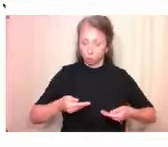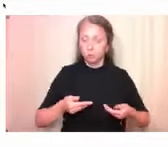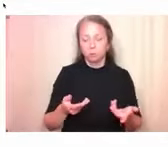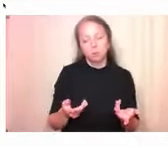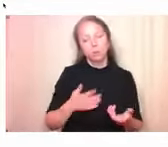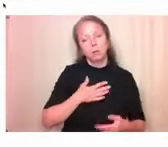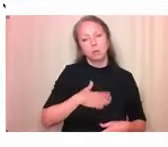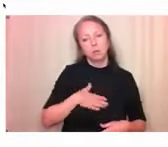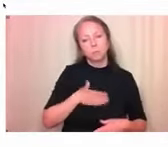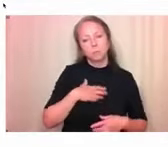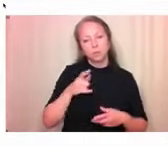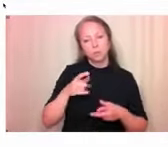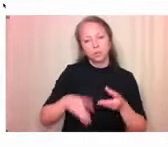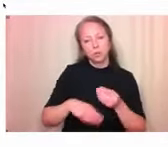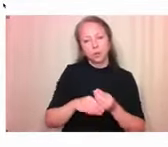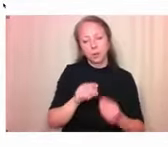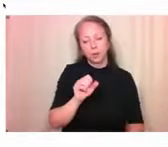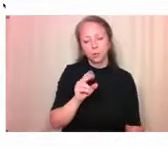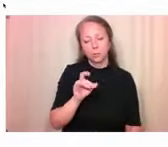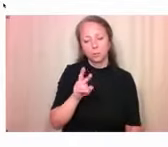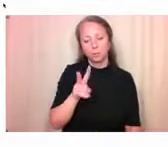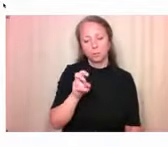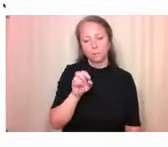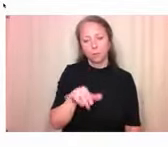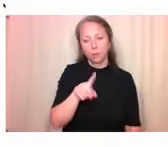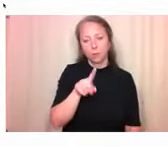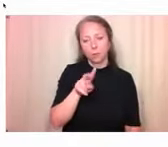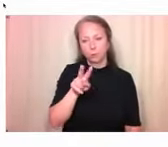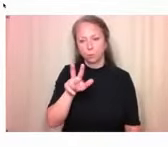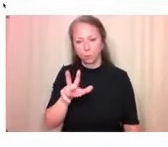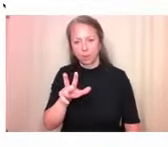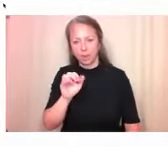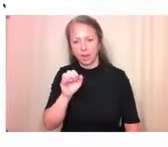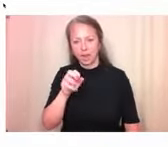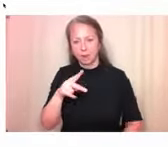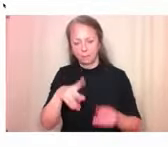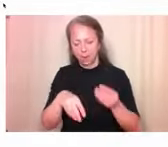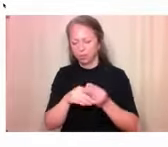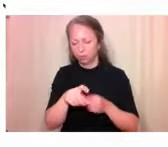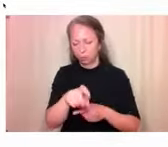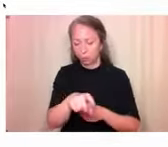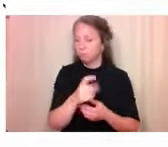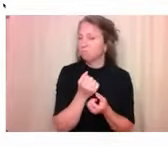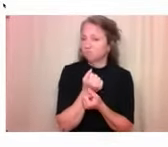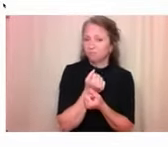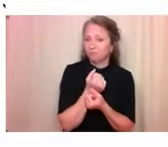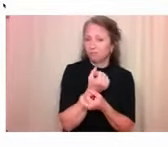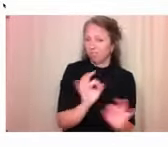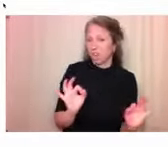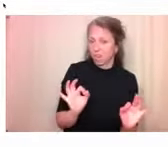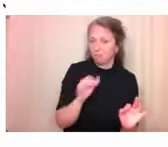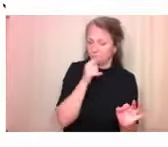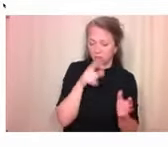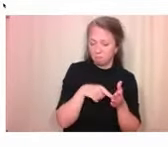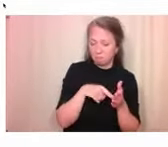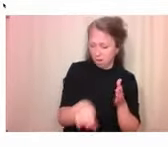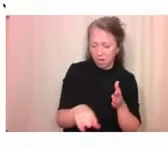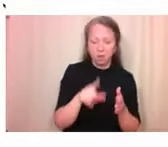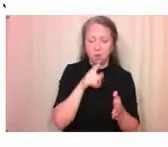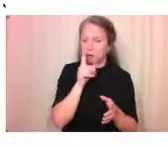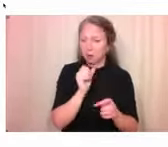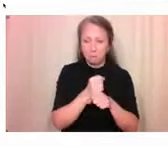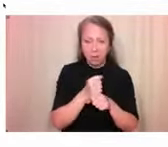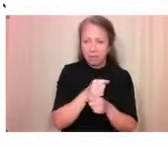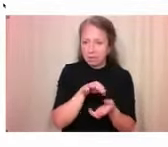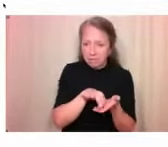So this app is free to download to use and does not require you to make an account. So in this video, there's a phone